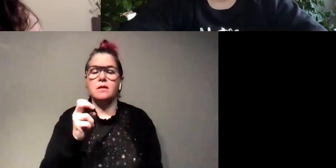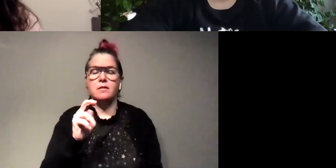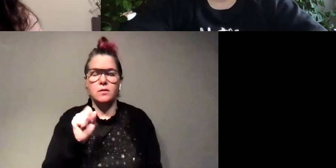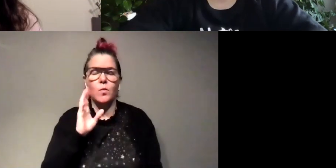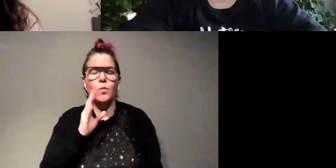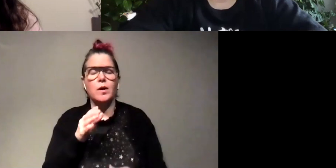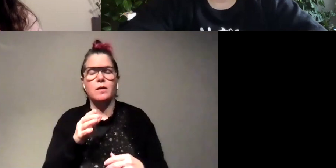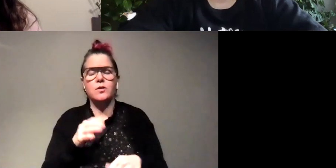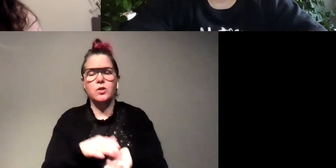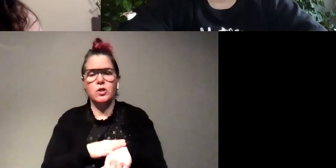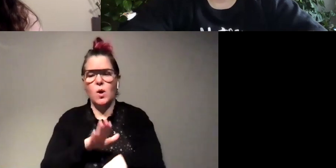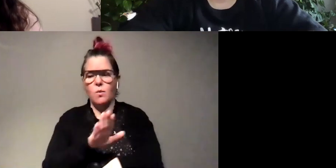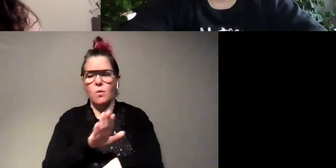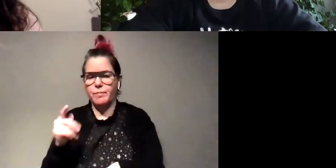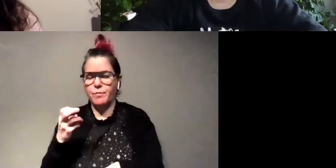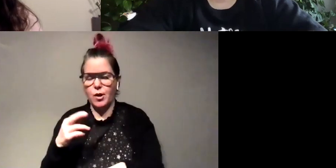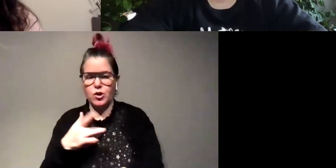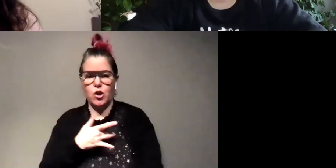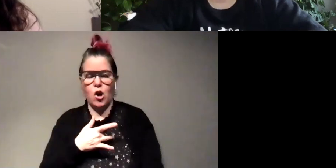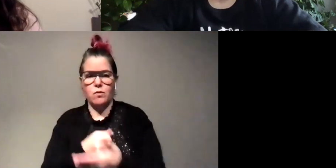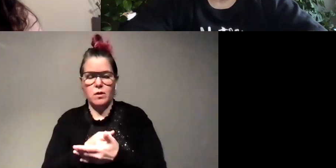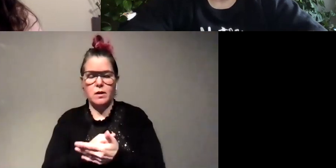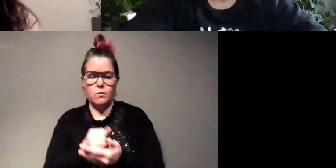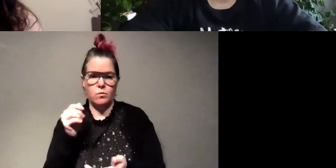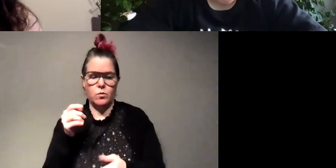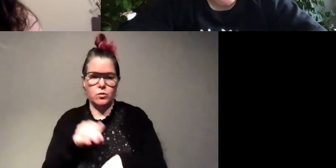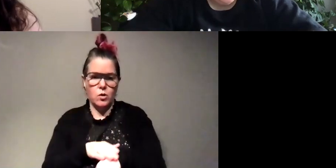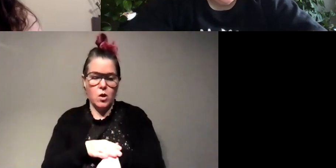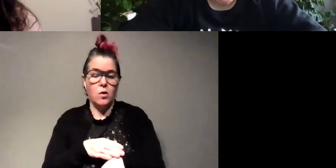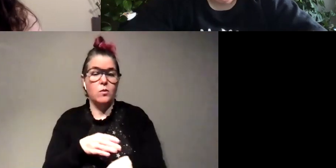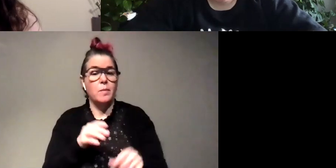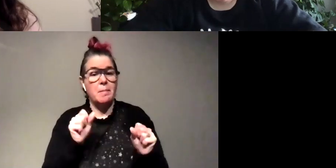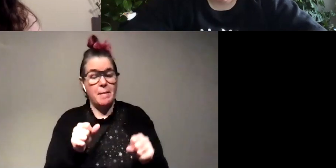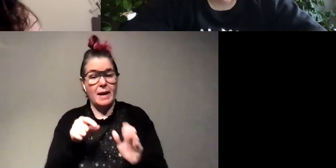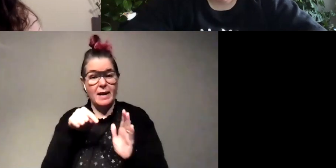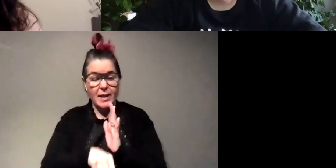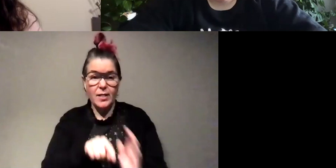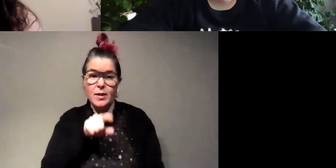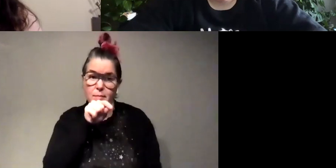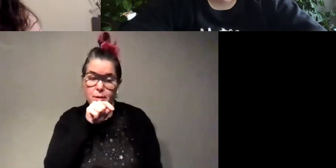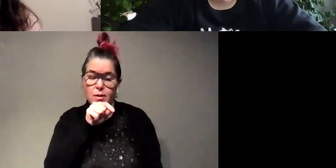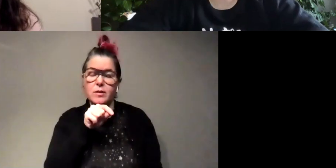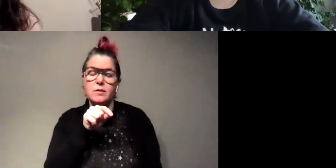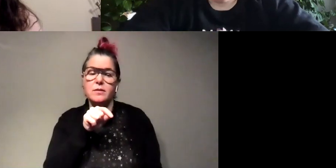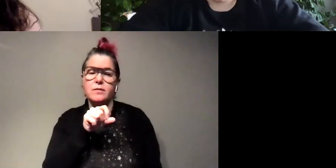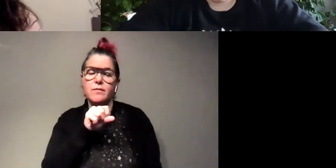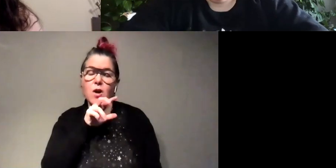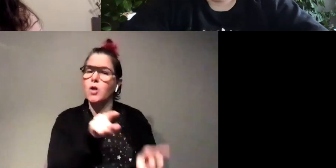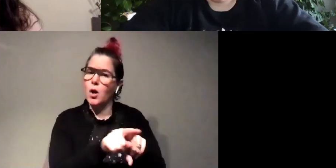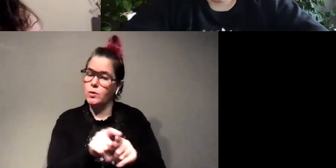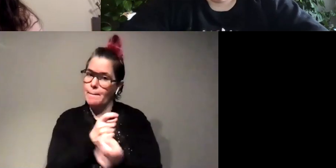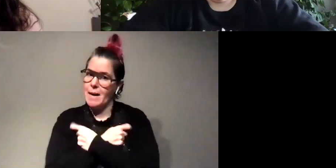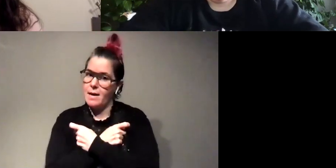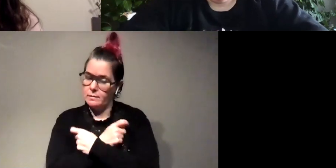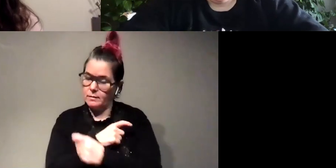animals heart rates down so like they have killed birds and frogs and stuff oh bats will also try to eat fireflies but